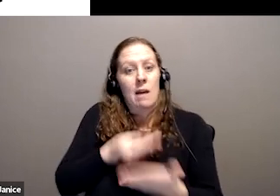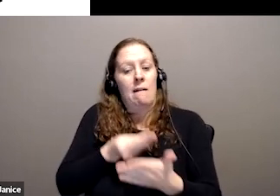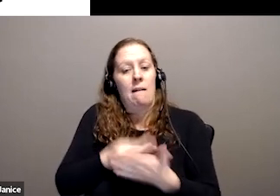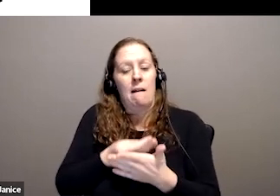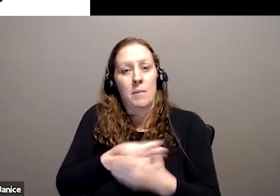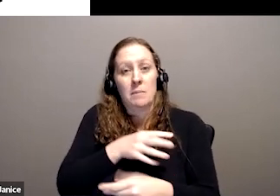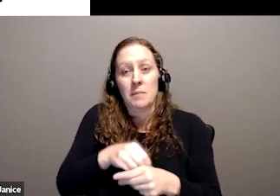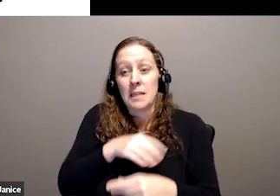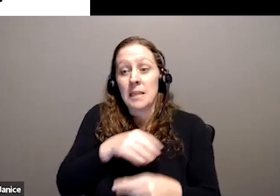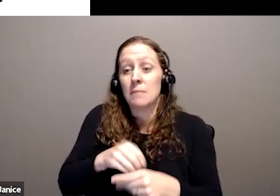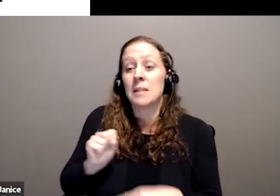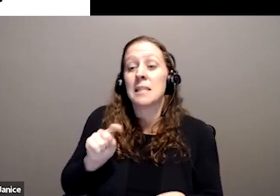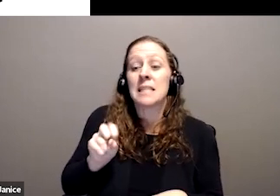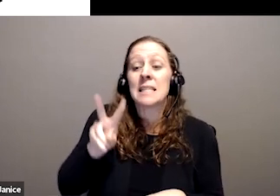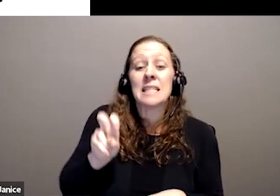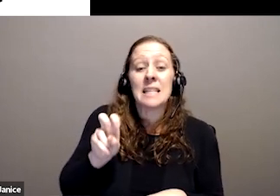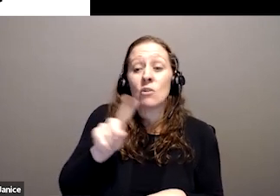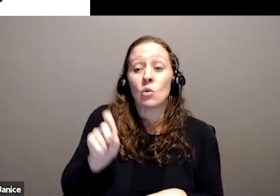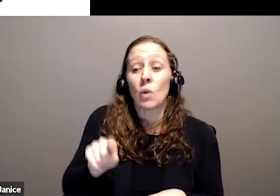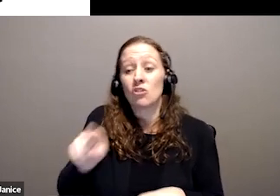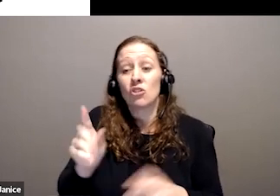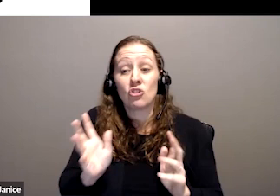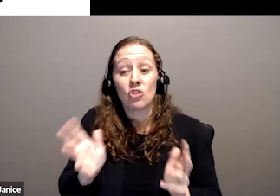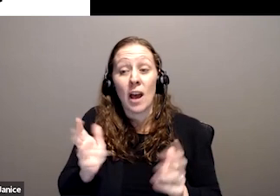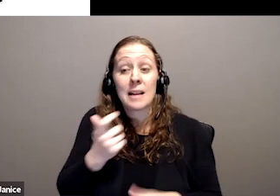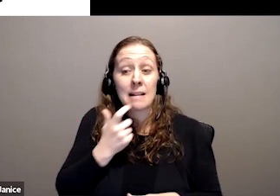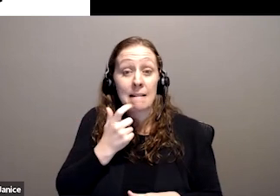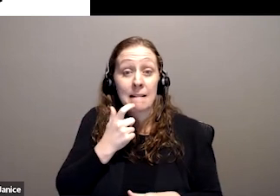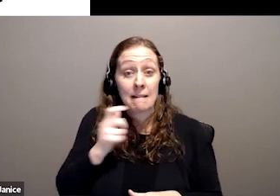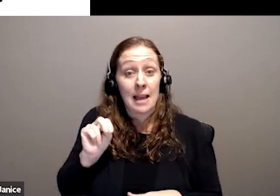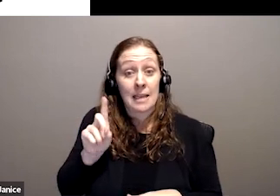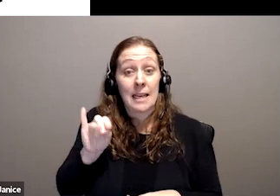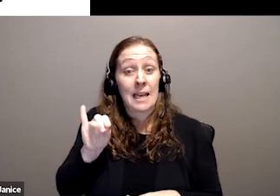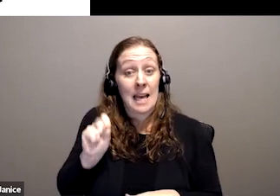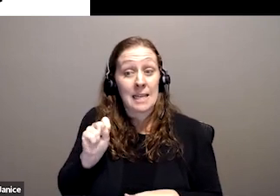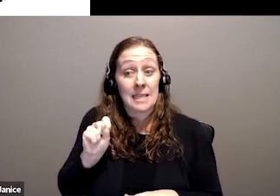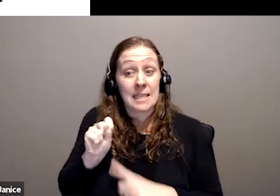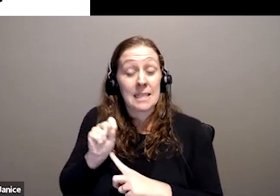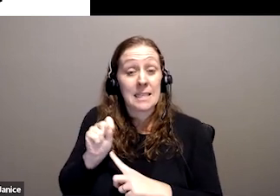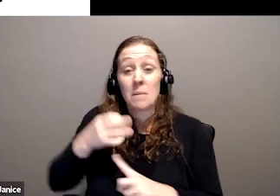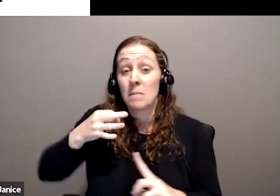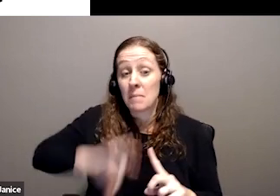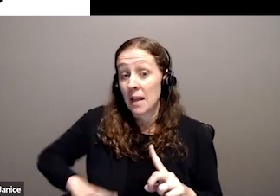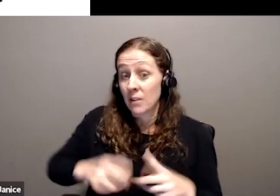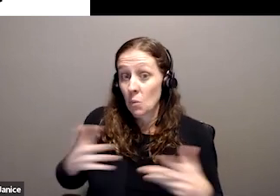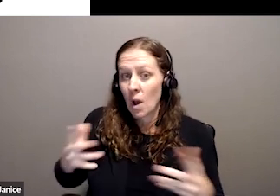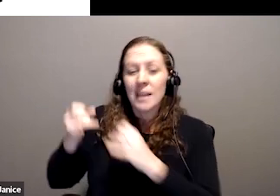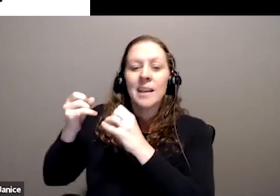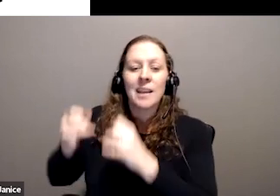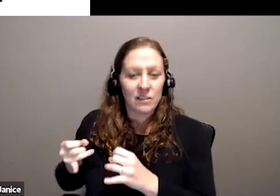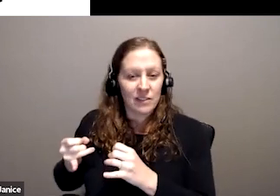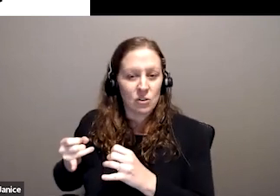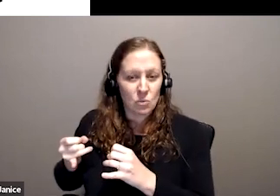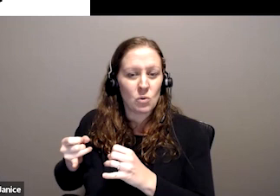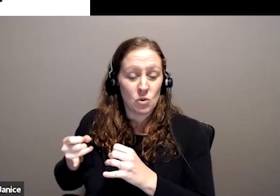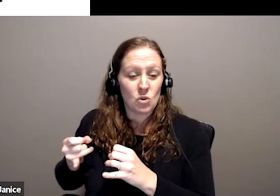And just to answer Steve's question that was in the chat, it is essentially an individual benefit, but it then does